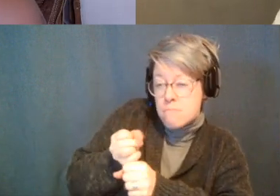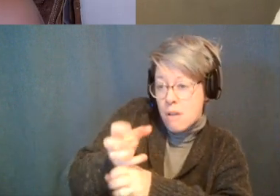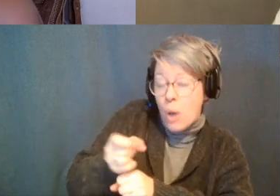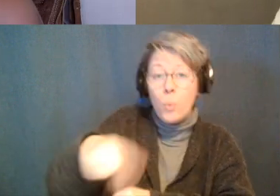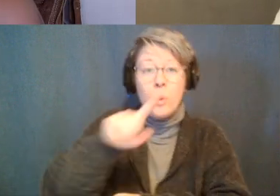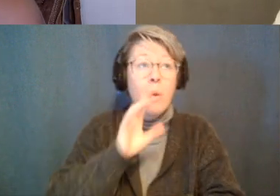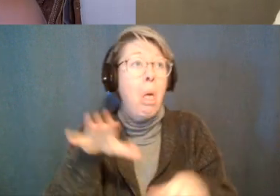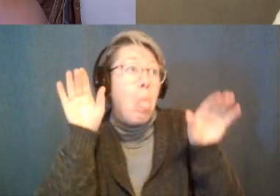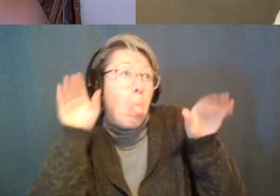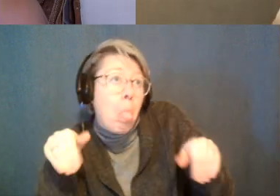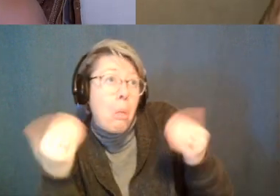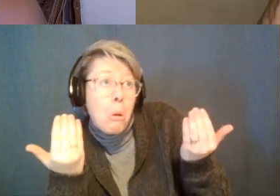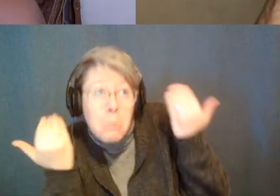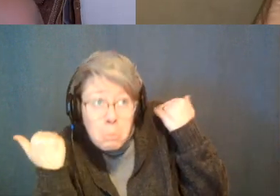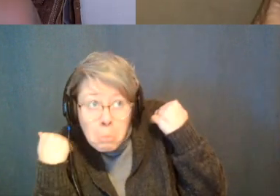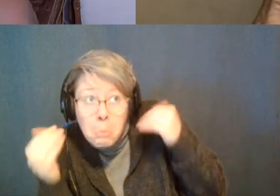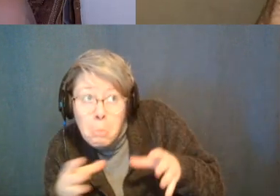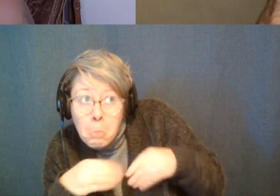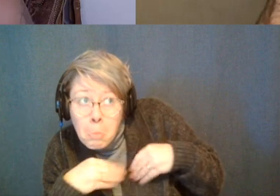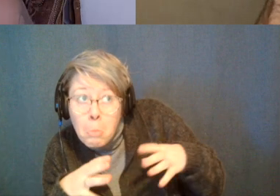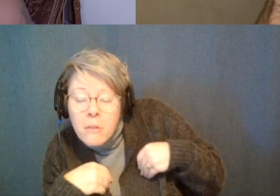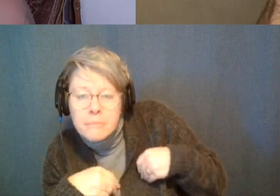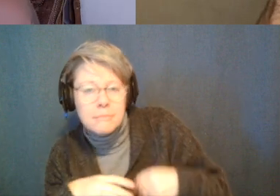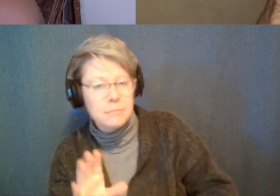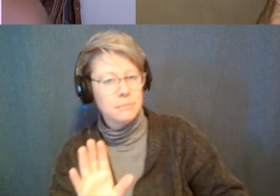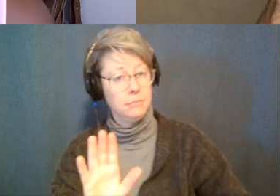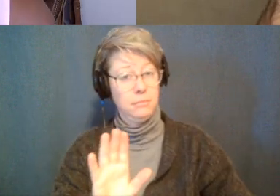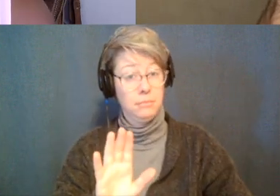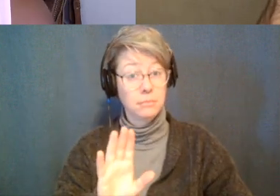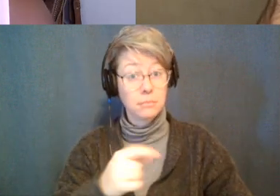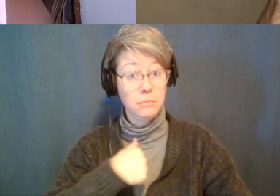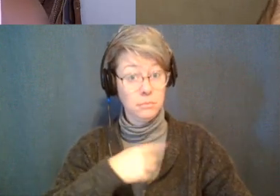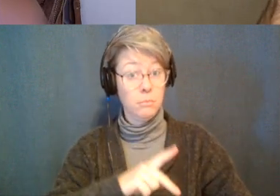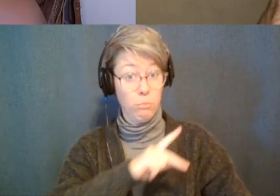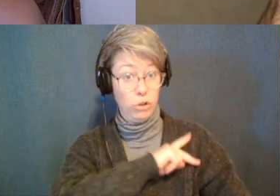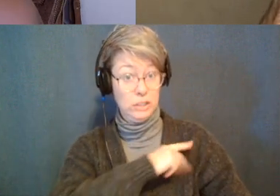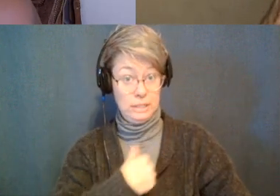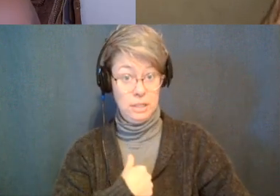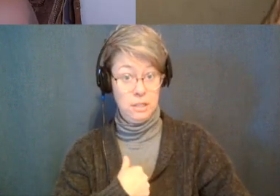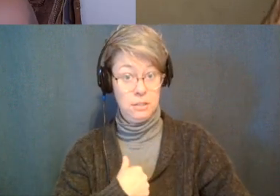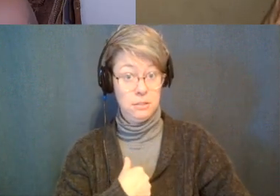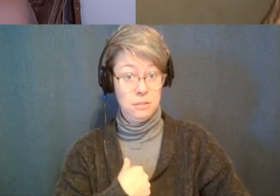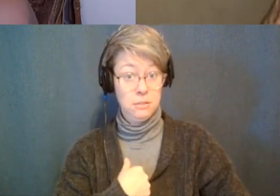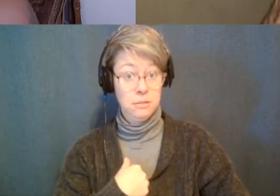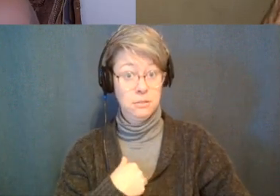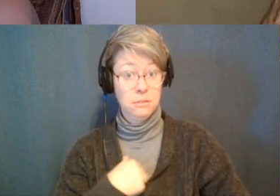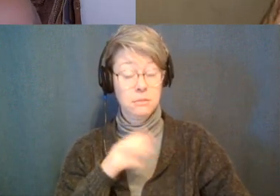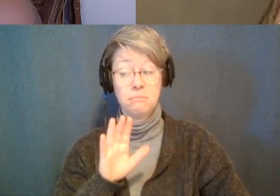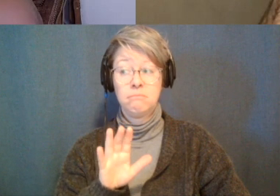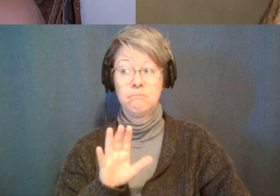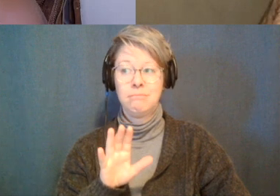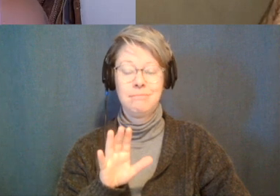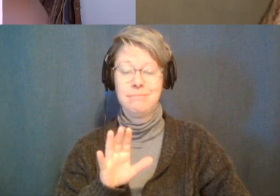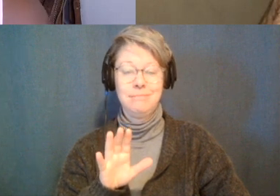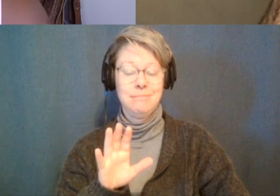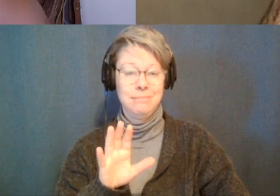position and accept it and for me personally in my life um it's it's like the age